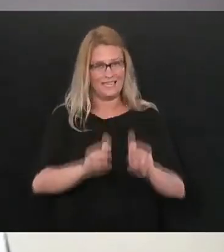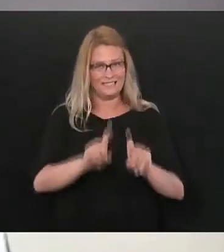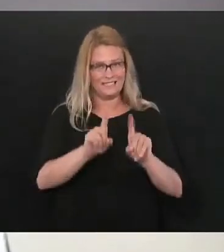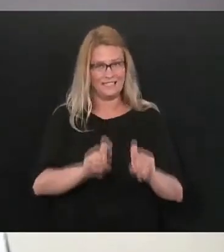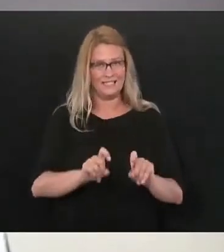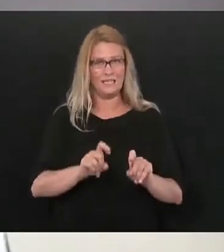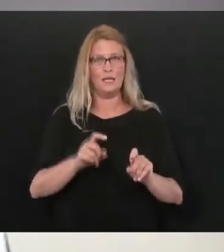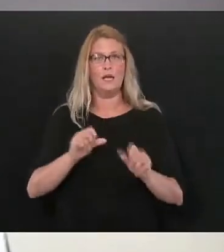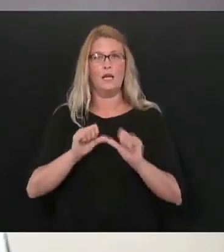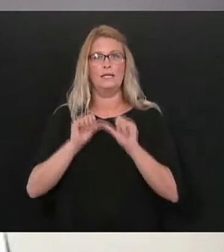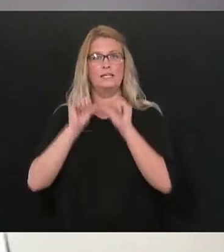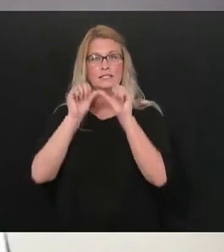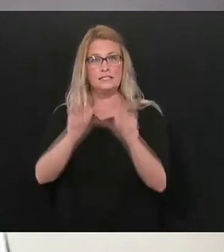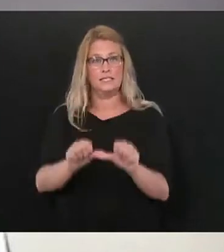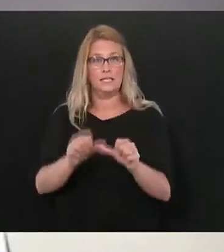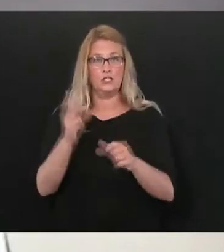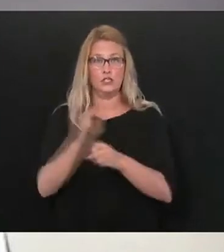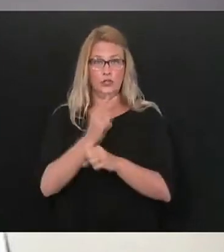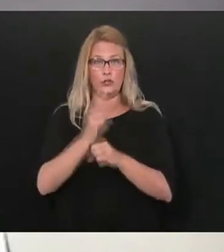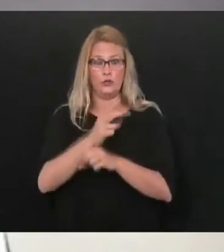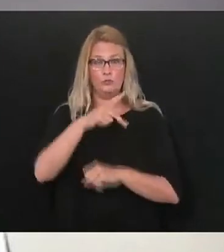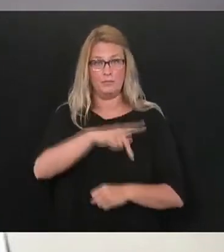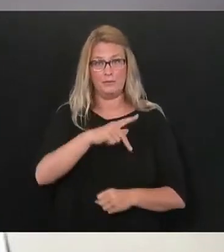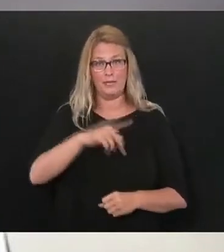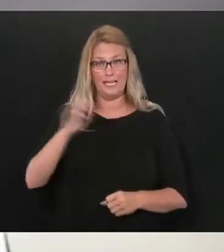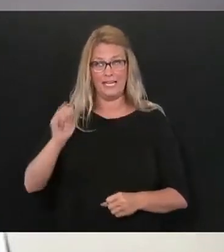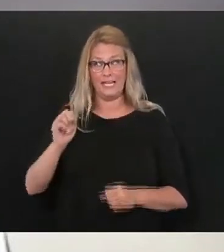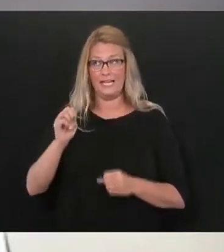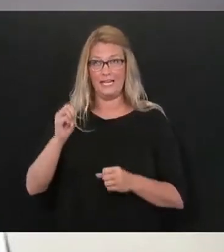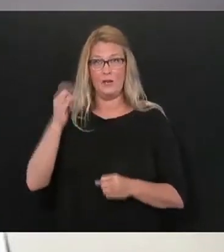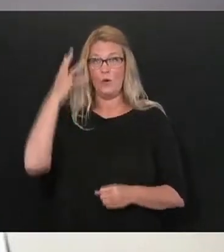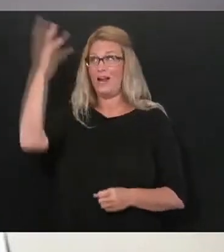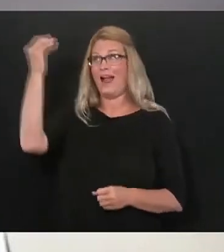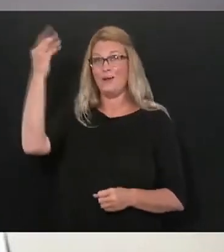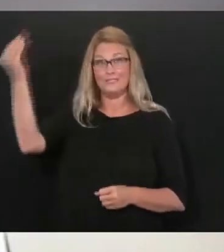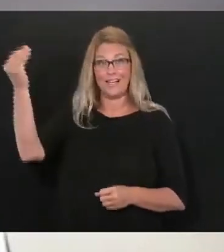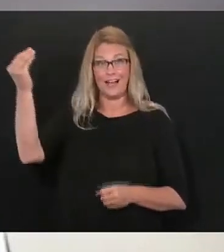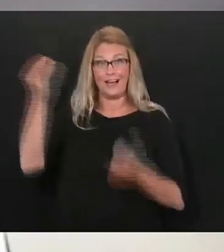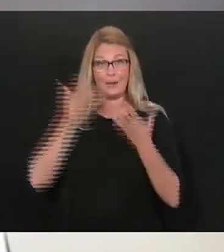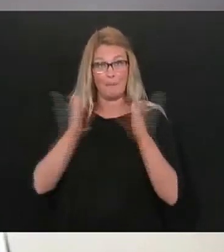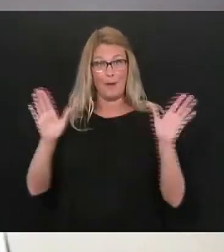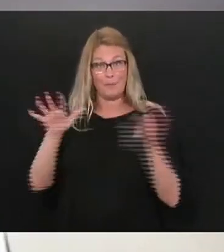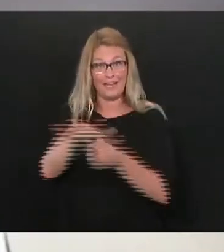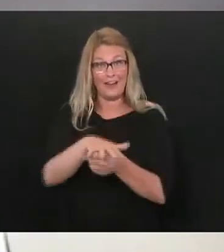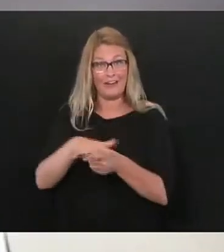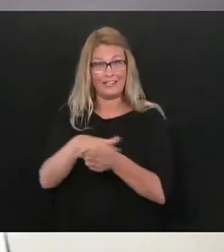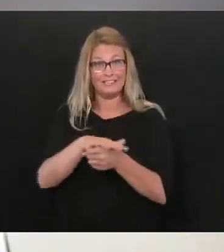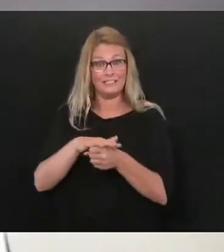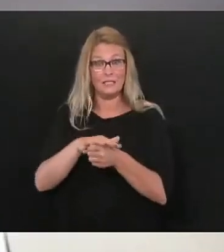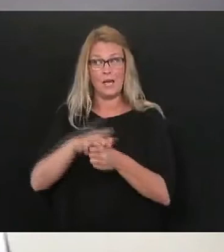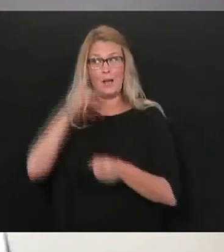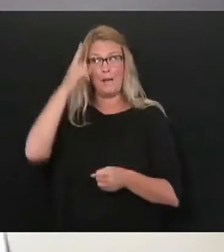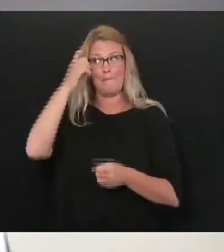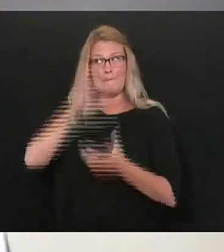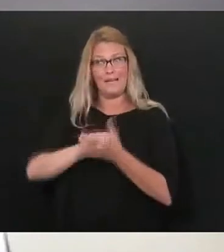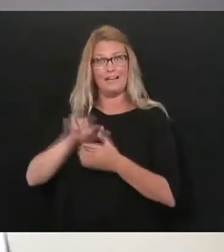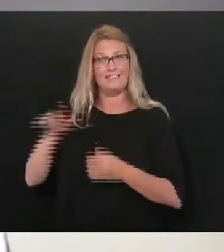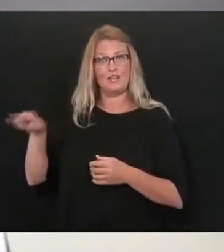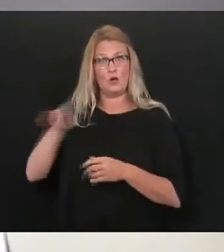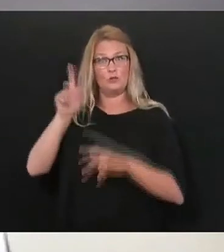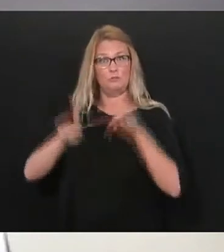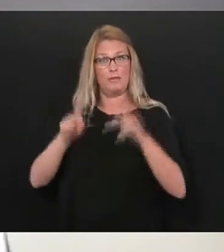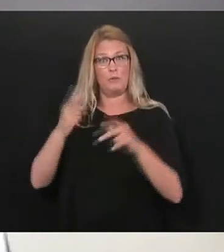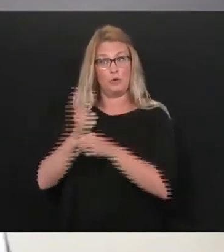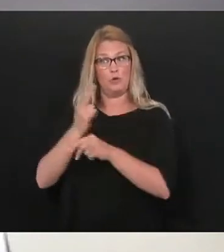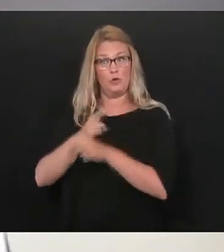use our PPE in public we believe that because these individuals were wearing their PPE